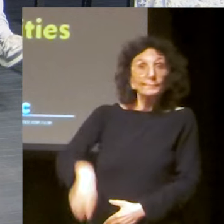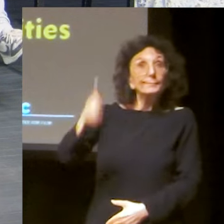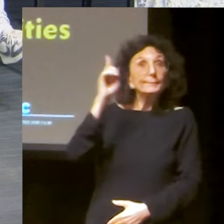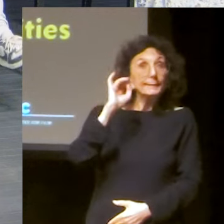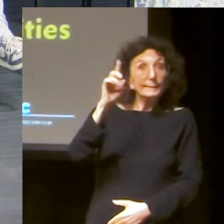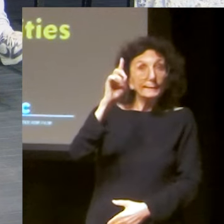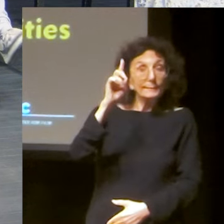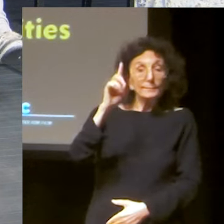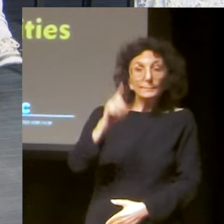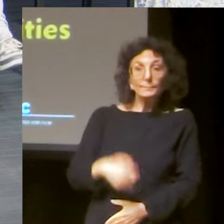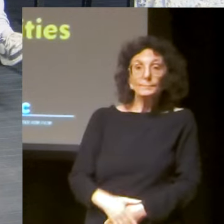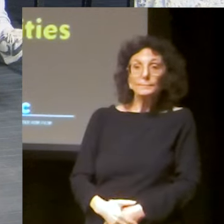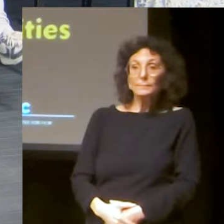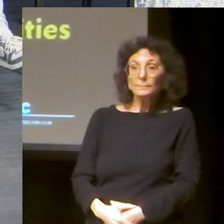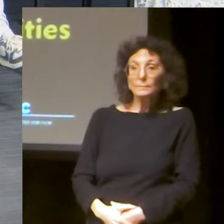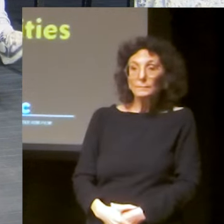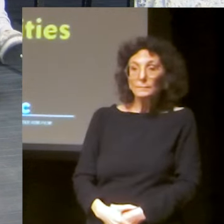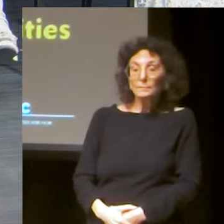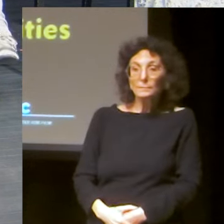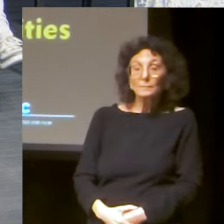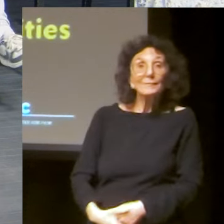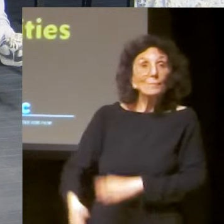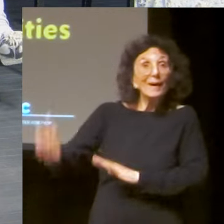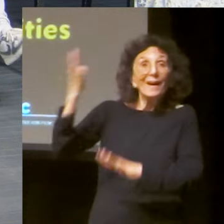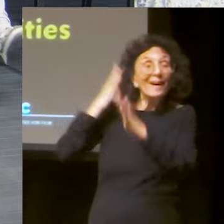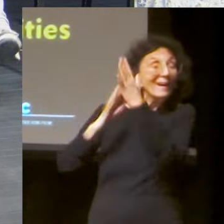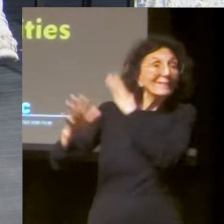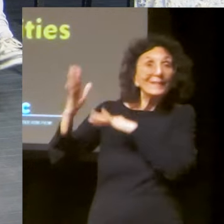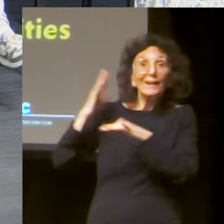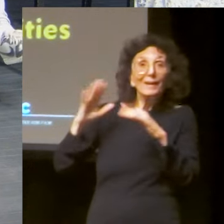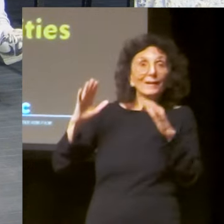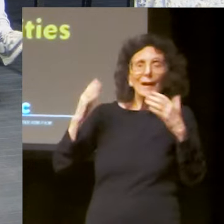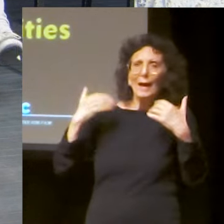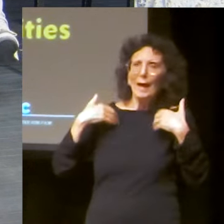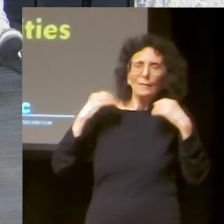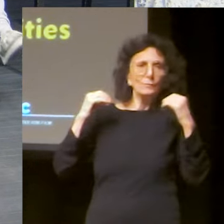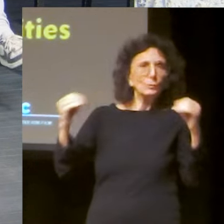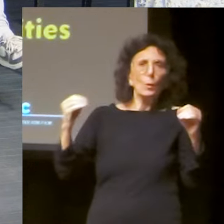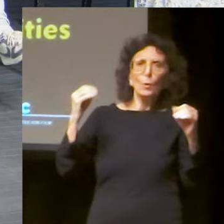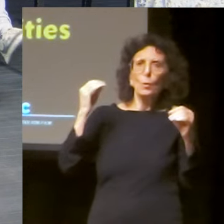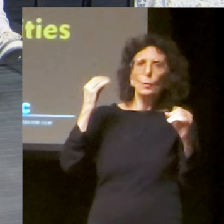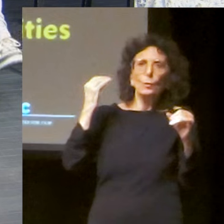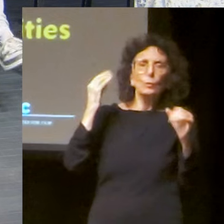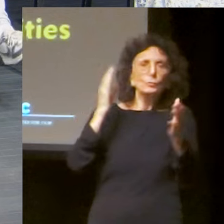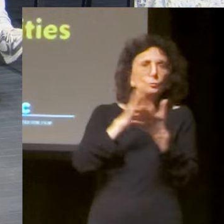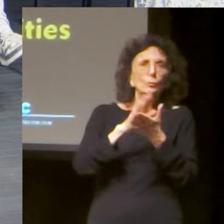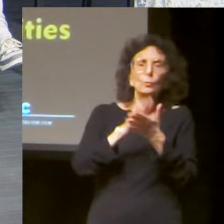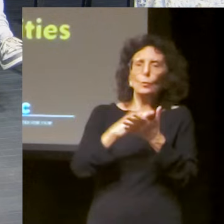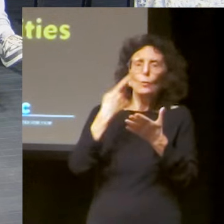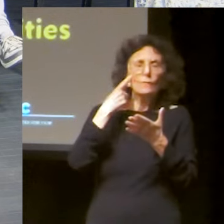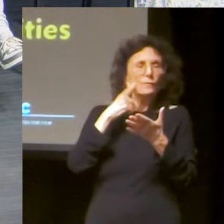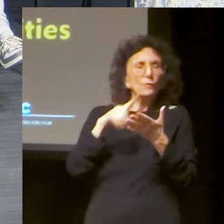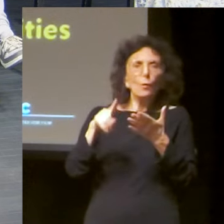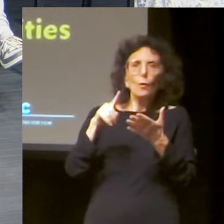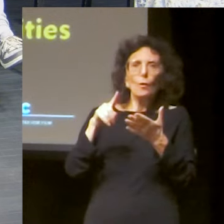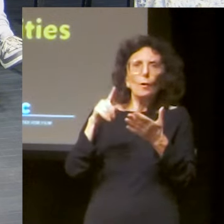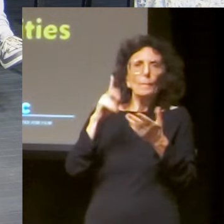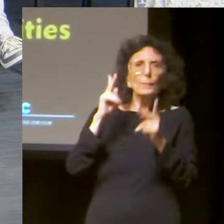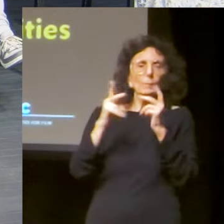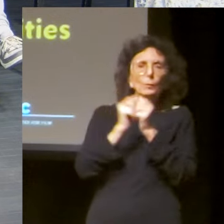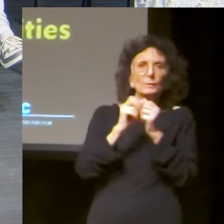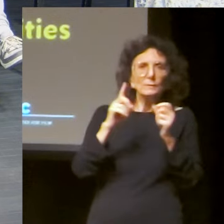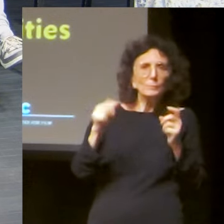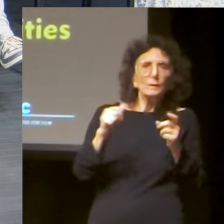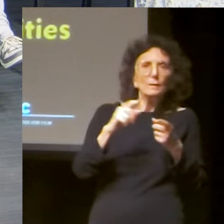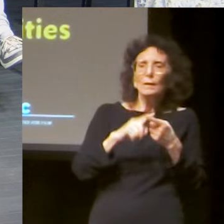will be able to manage and take your child, take care of him. So that's what I did. And at